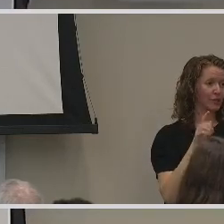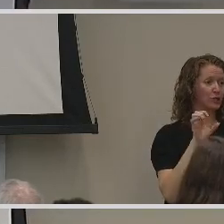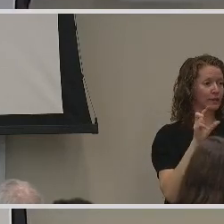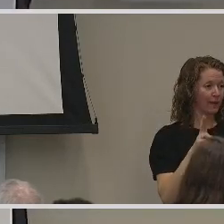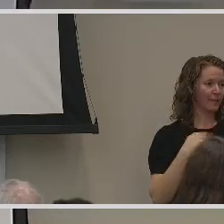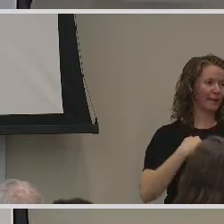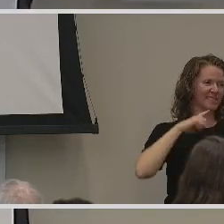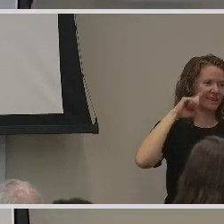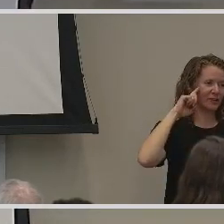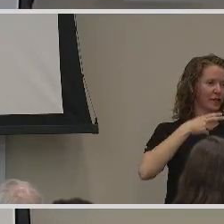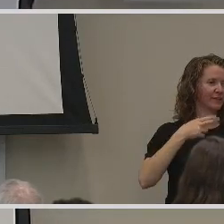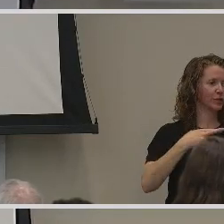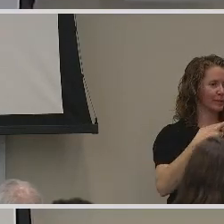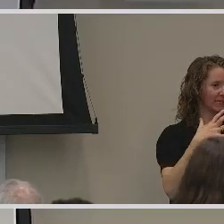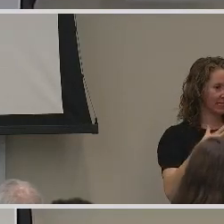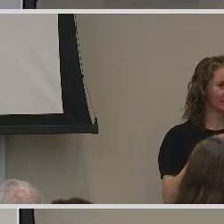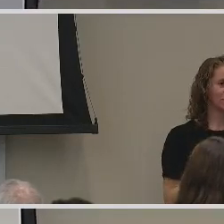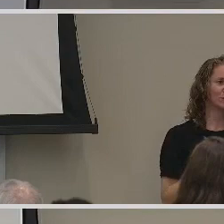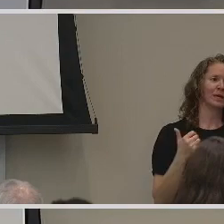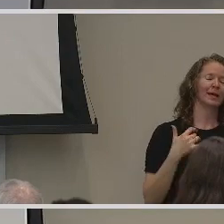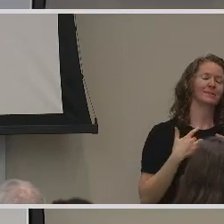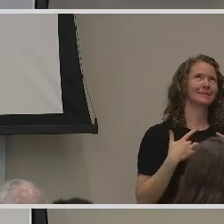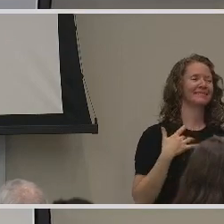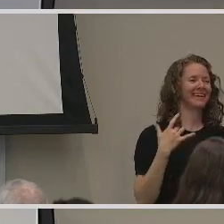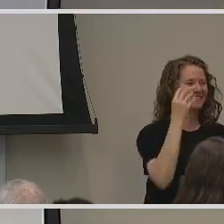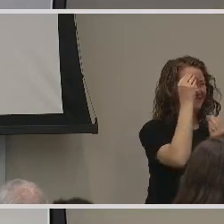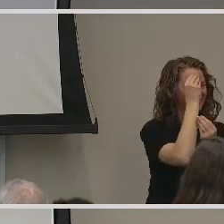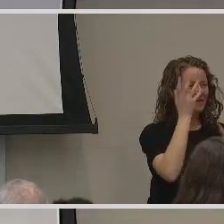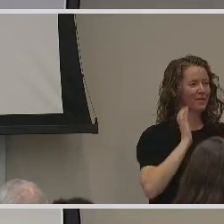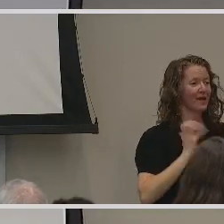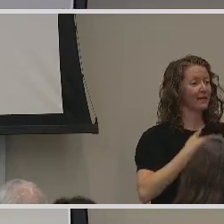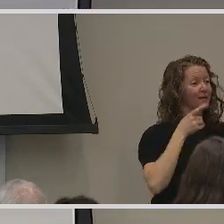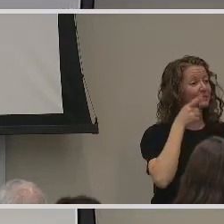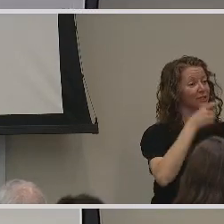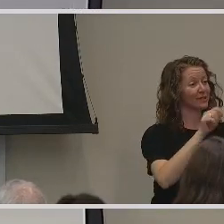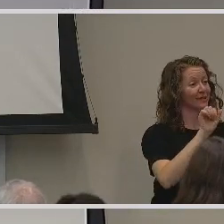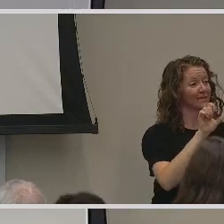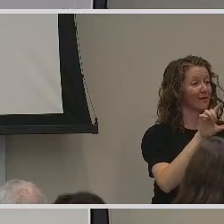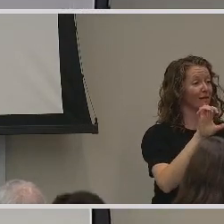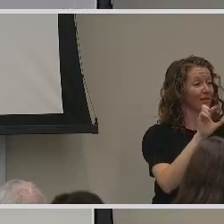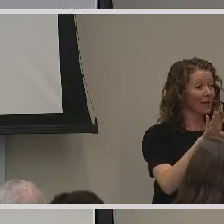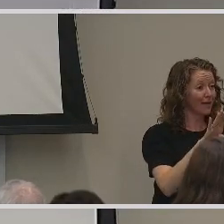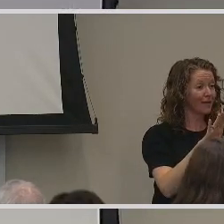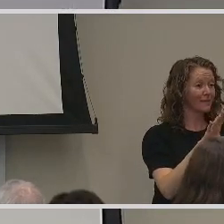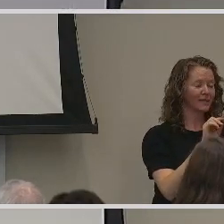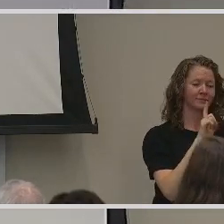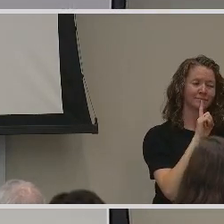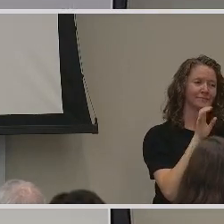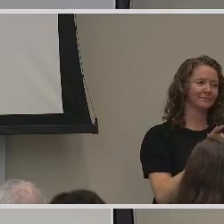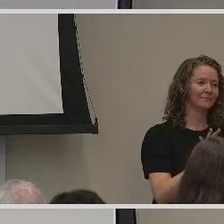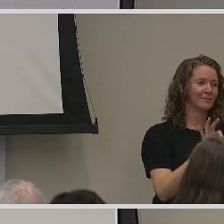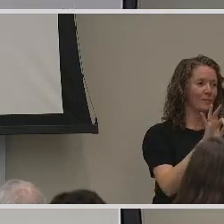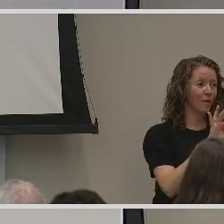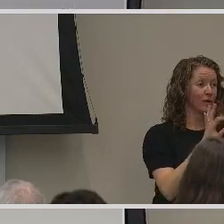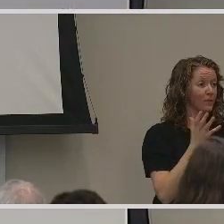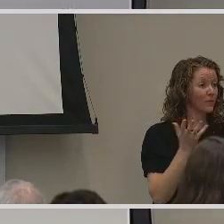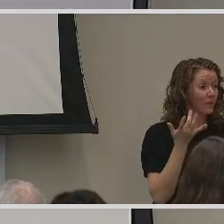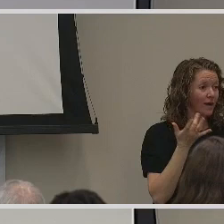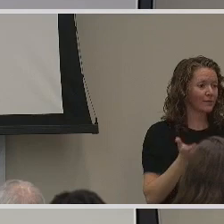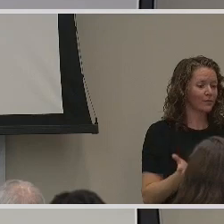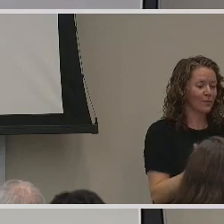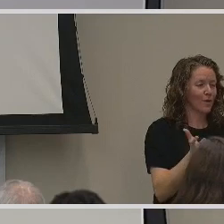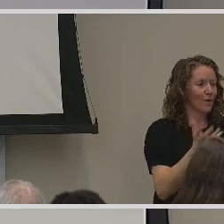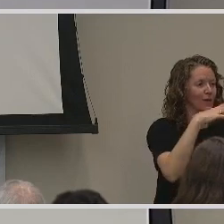representative. Um, today I'm delighted to inform you of the mission of our ASL club and the vital role it plays in our promoting our inclusion and